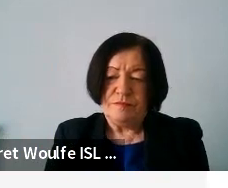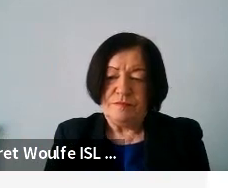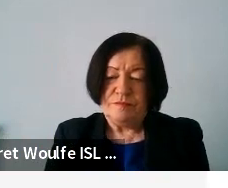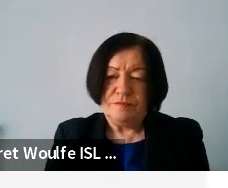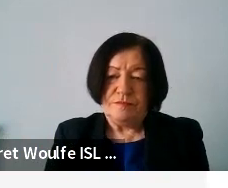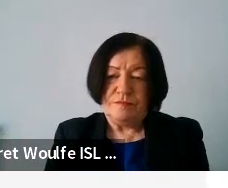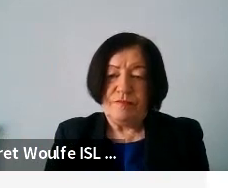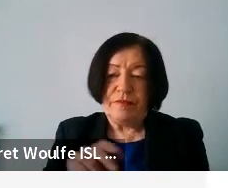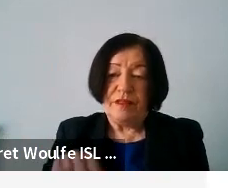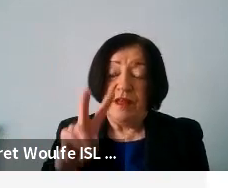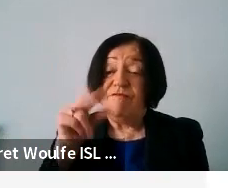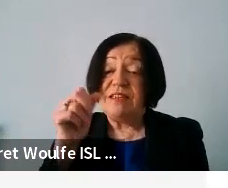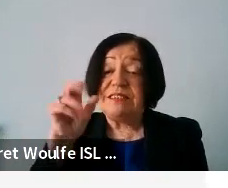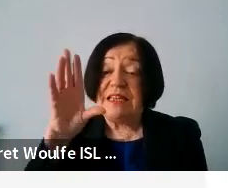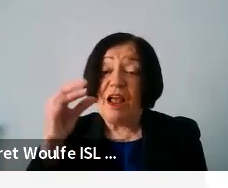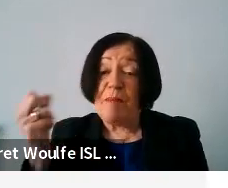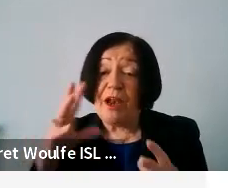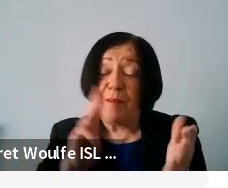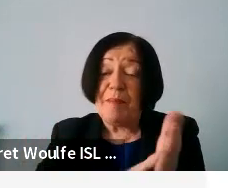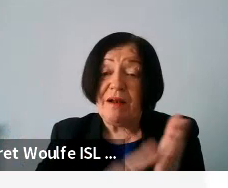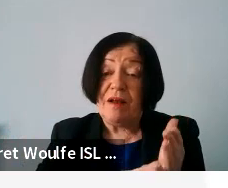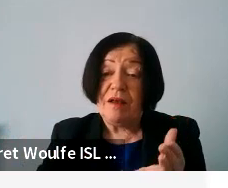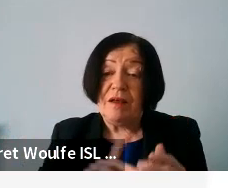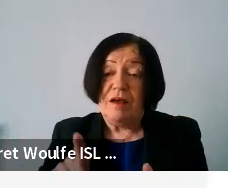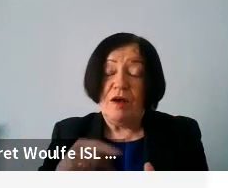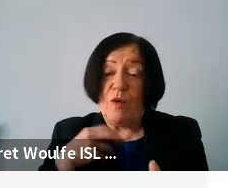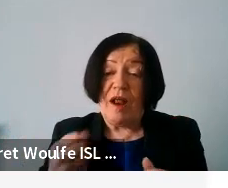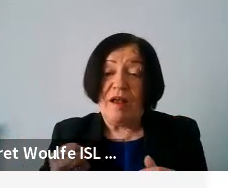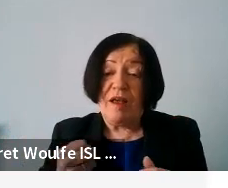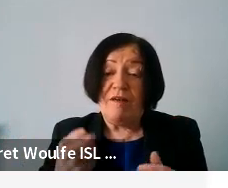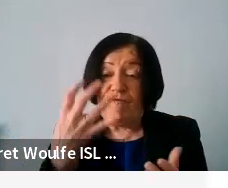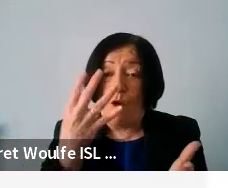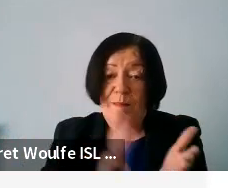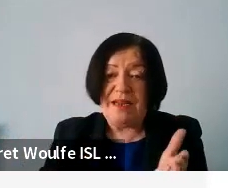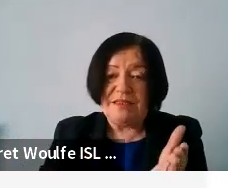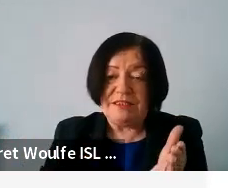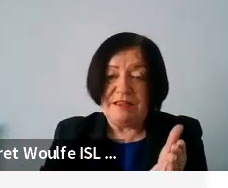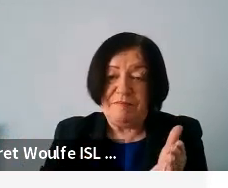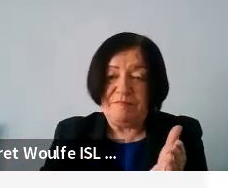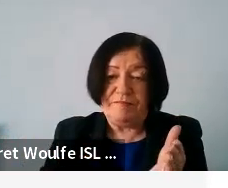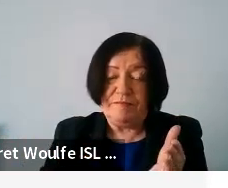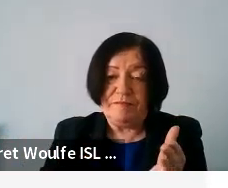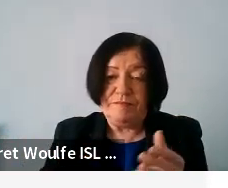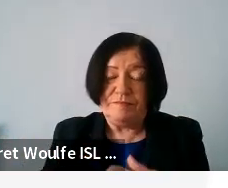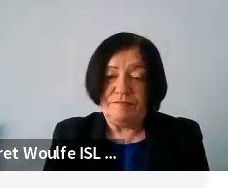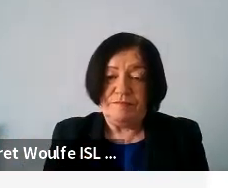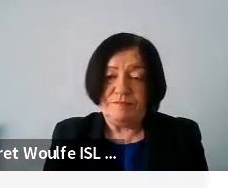Basiliki, how many minutes do we have? Yes. So we have four minutes and